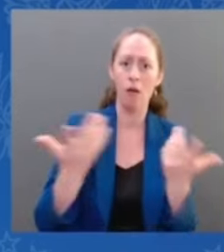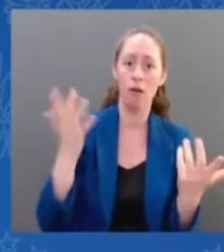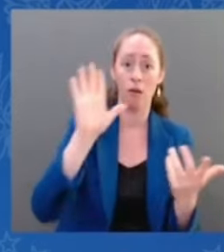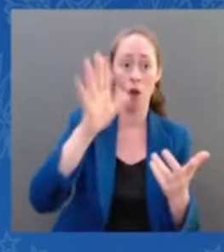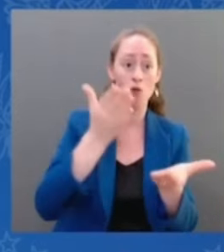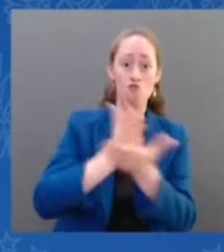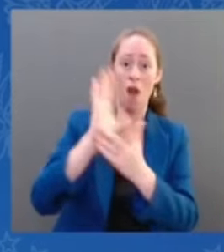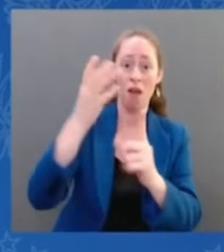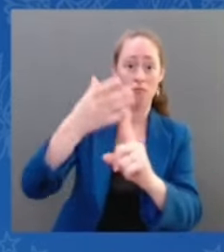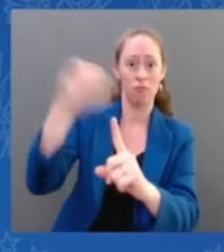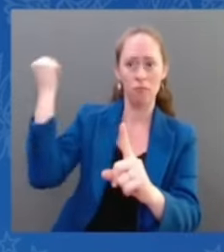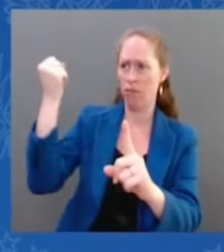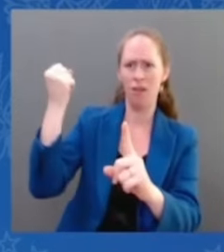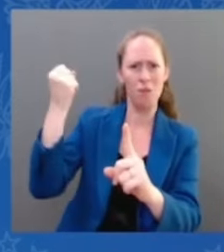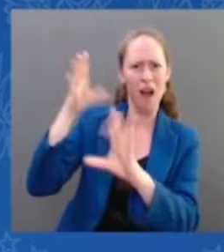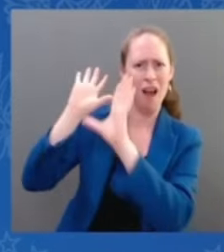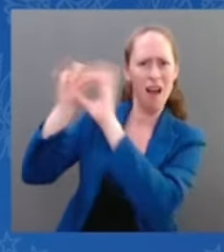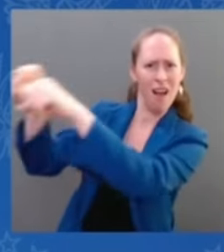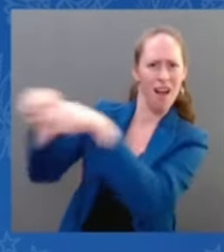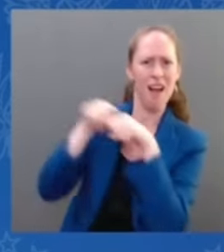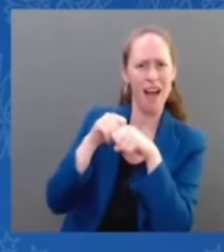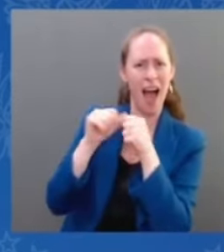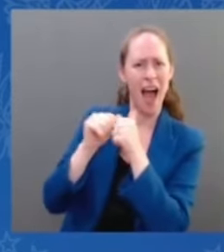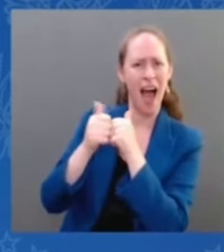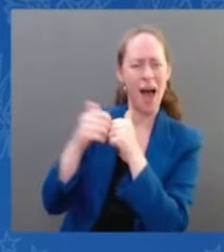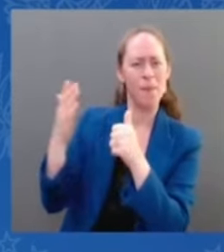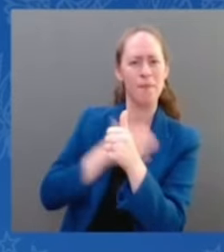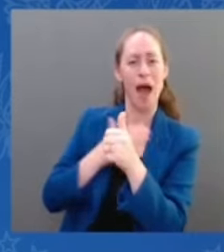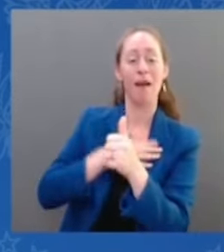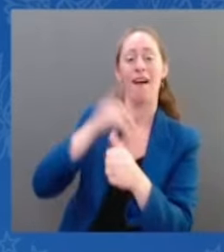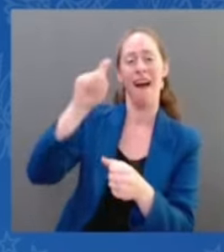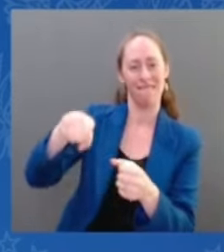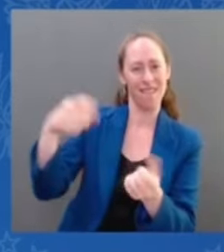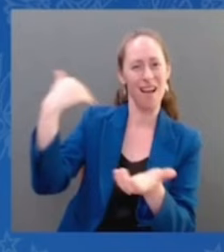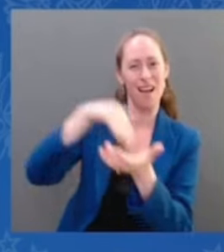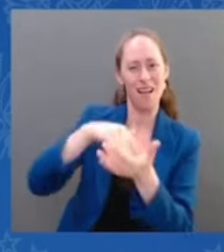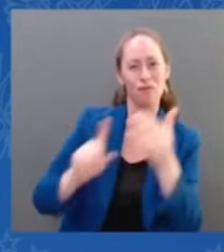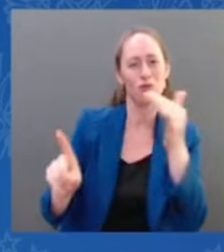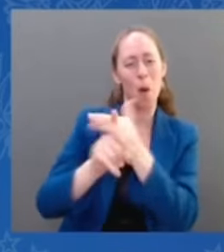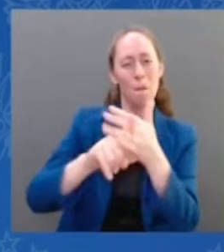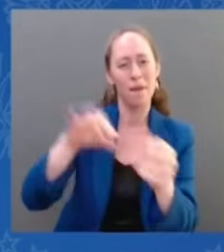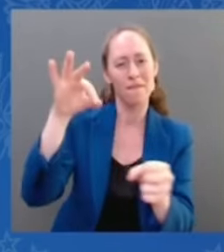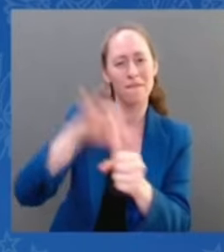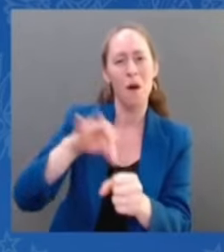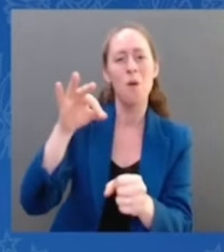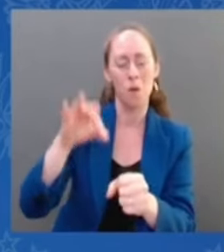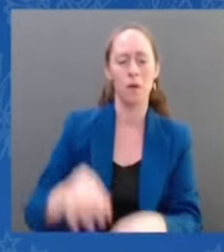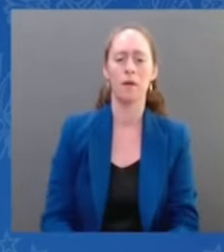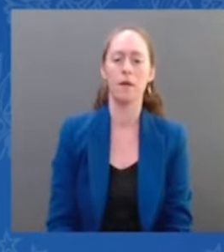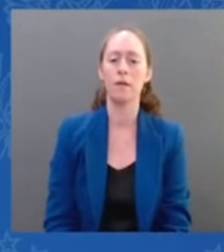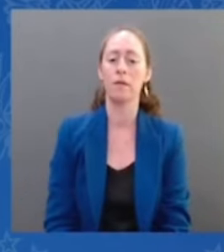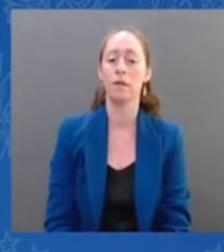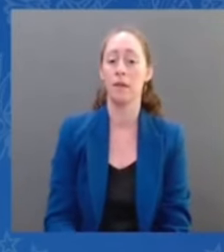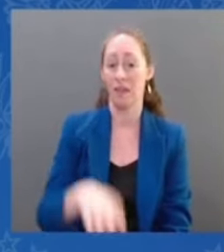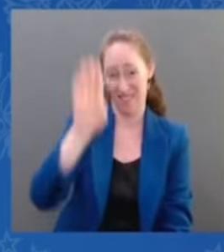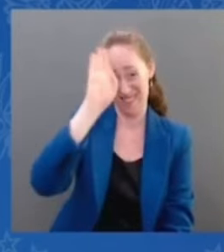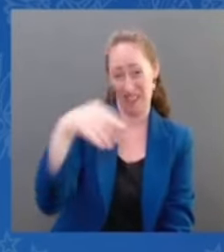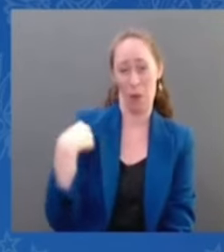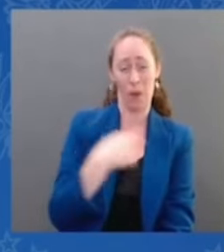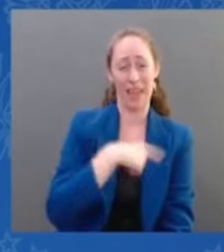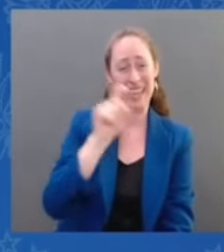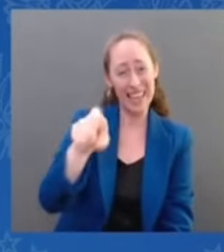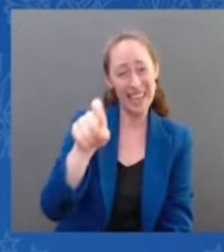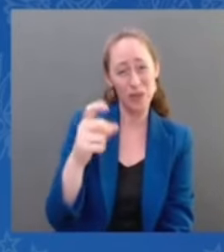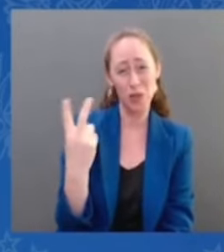We need two additional pro-choice senators and a pro-choice house to codify Roe as federal law. Your vote